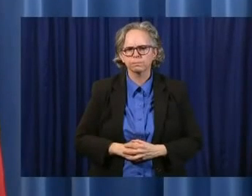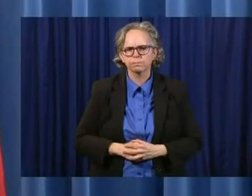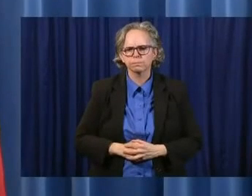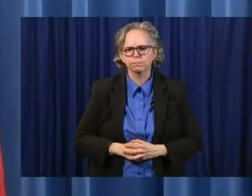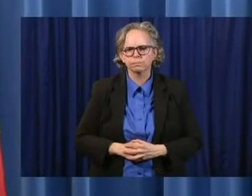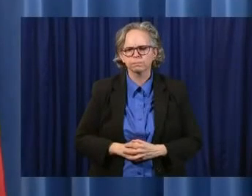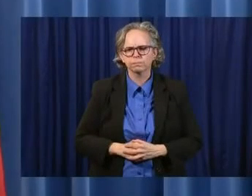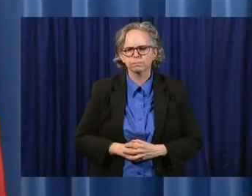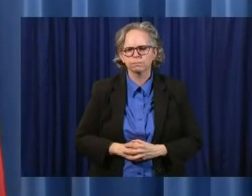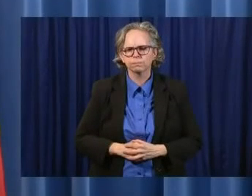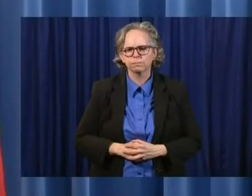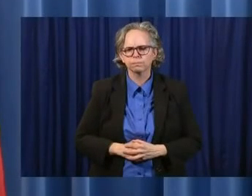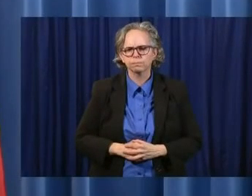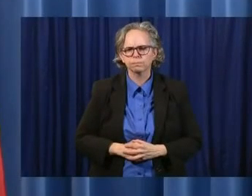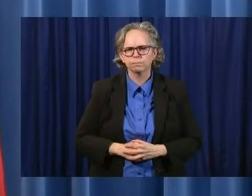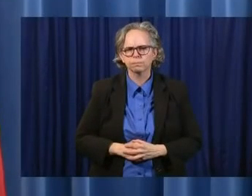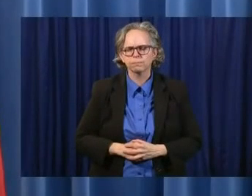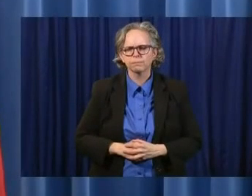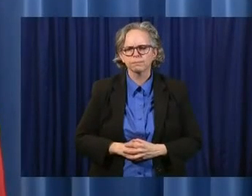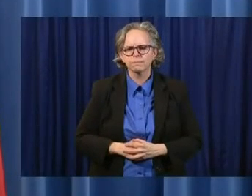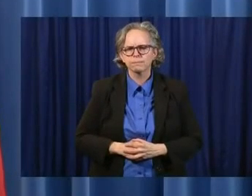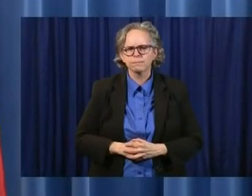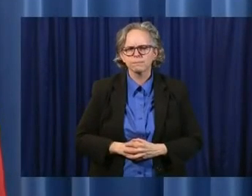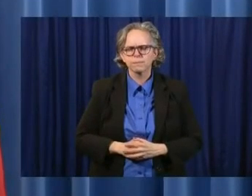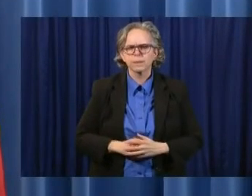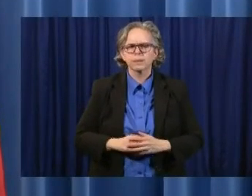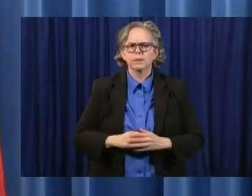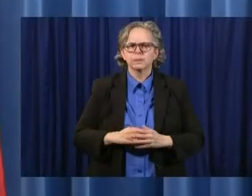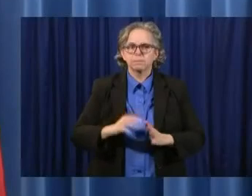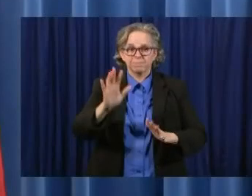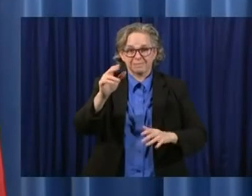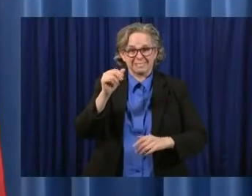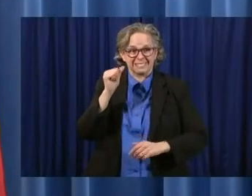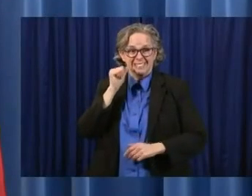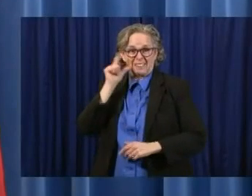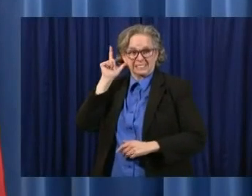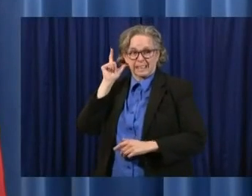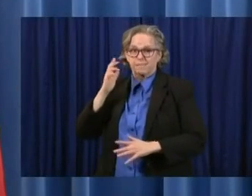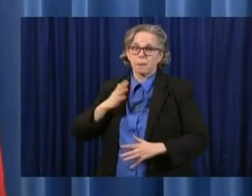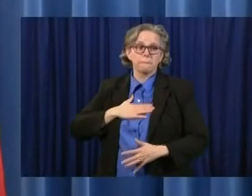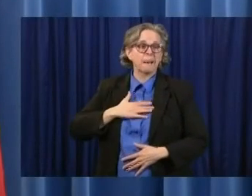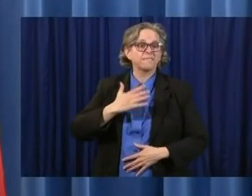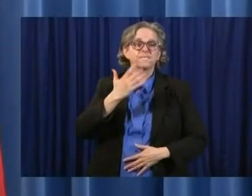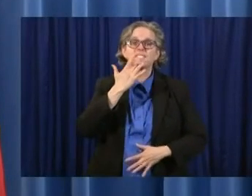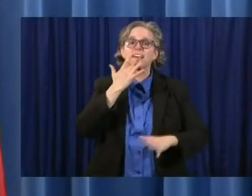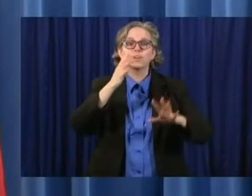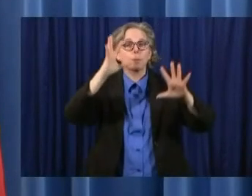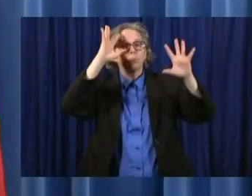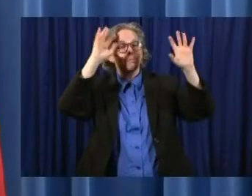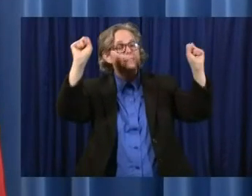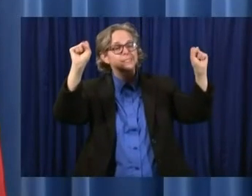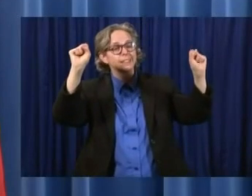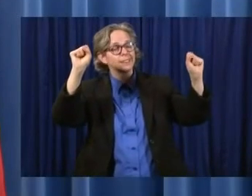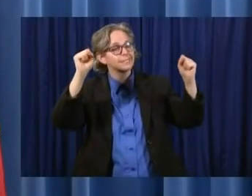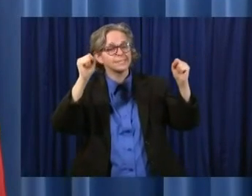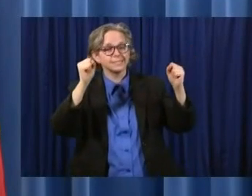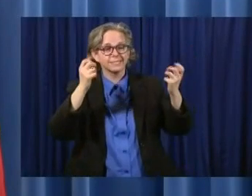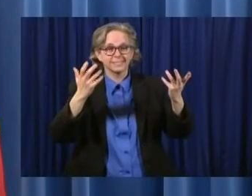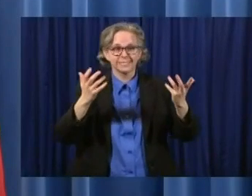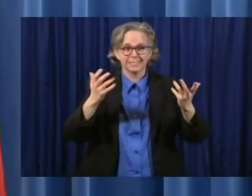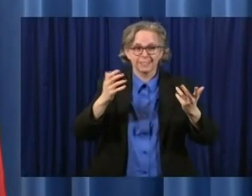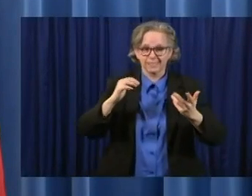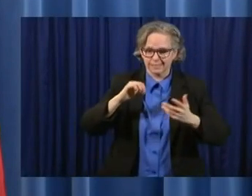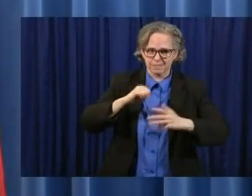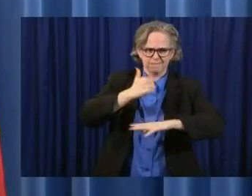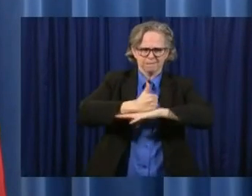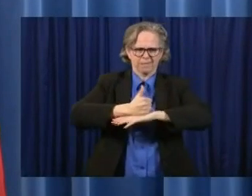As I said the other day, one of my favorite presidents had on his desk the sign, The Buck